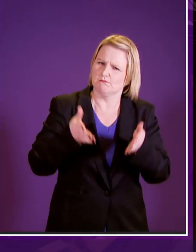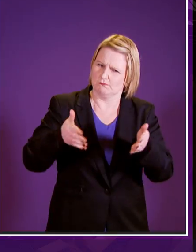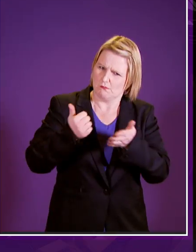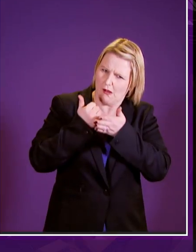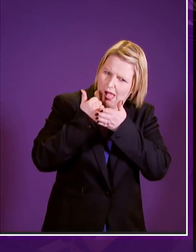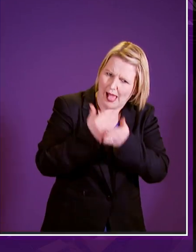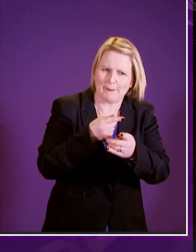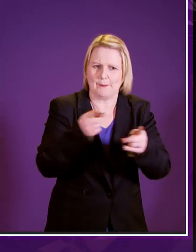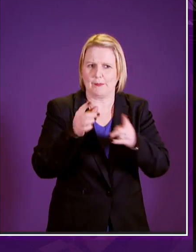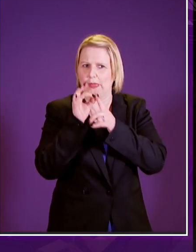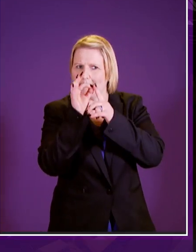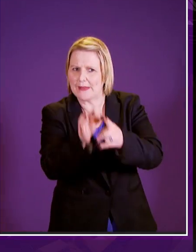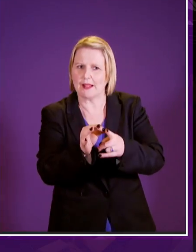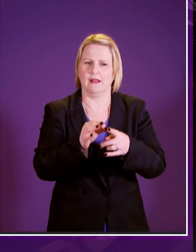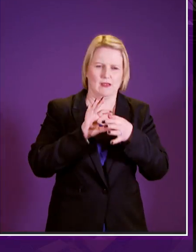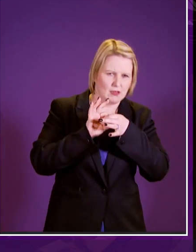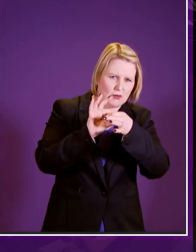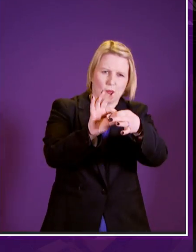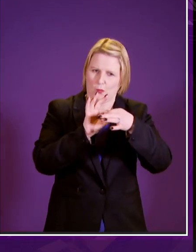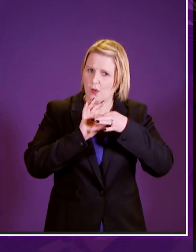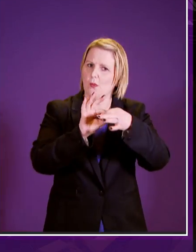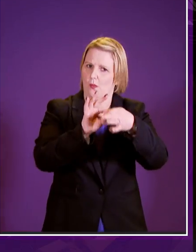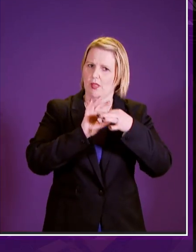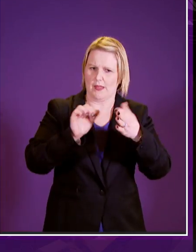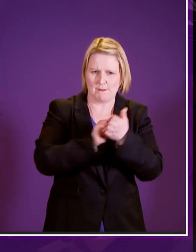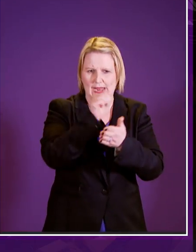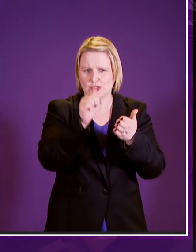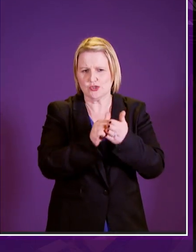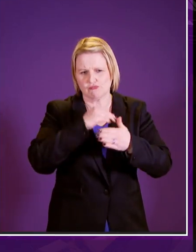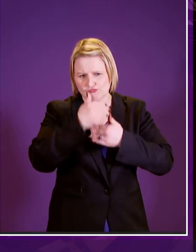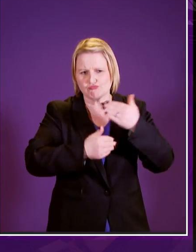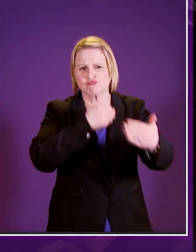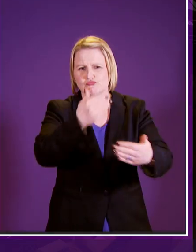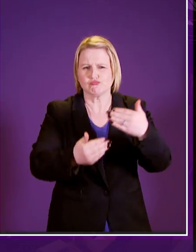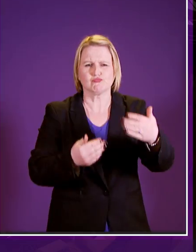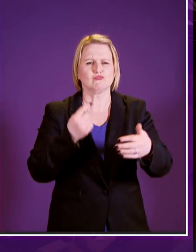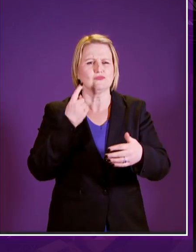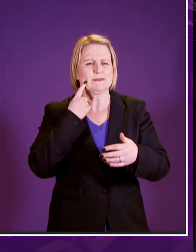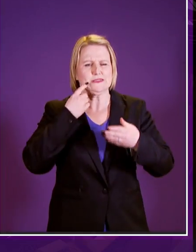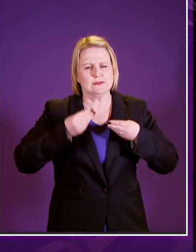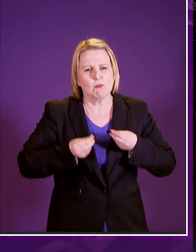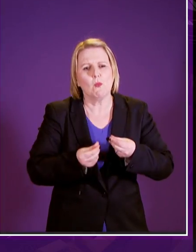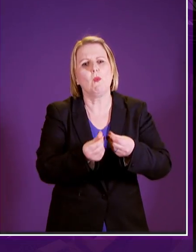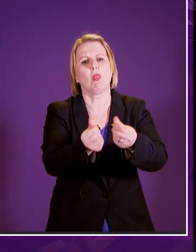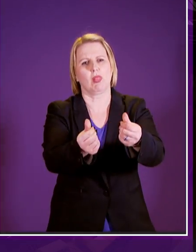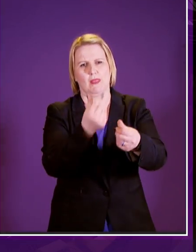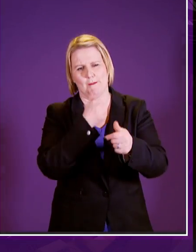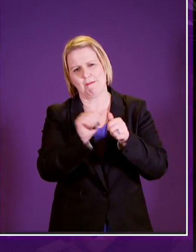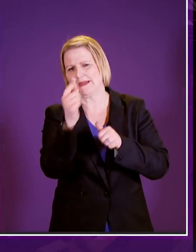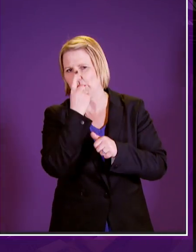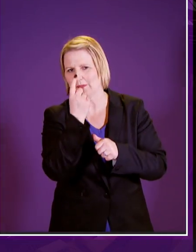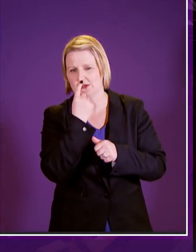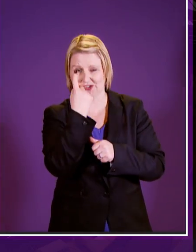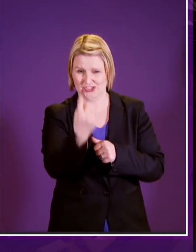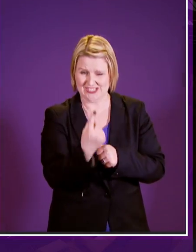appeal we will work with you to make sure that the process is as simple and straightforward as possible but that you remain